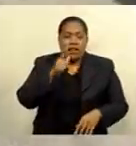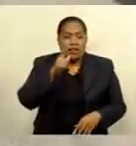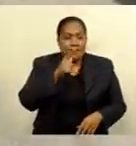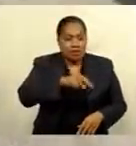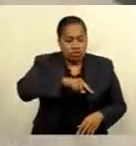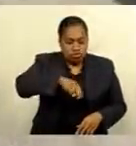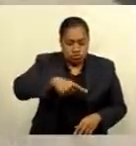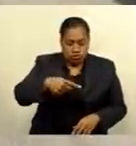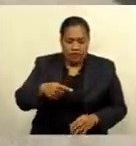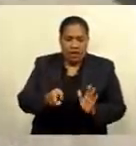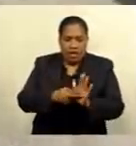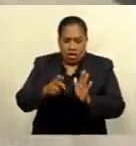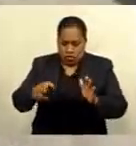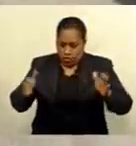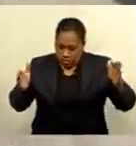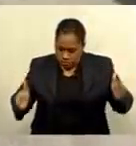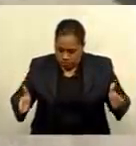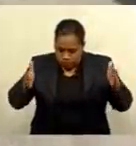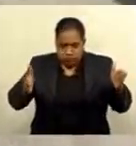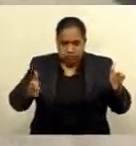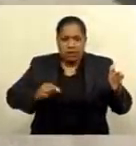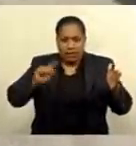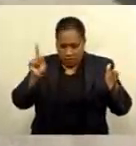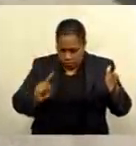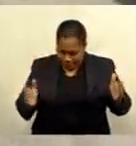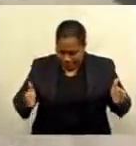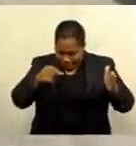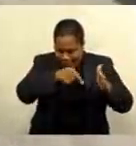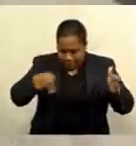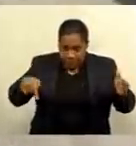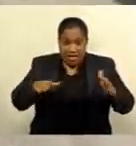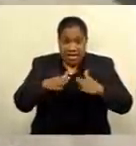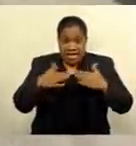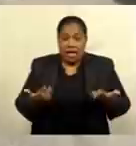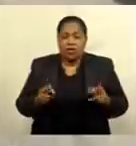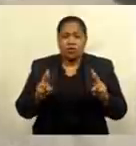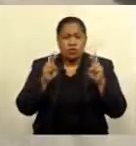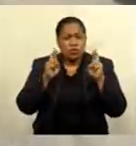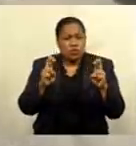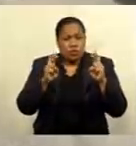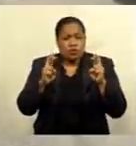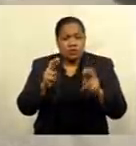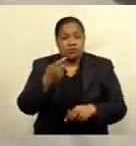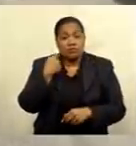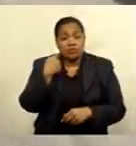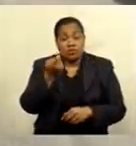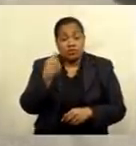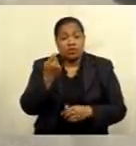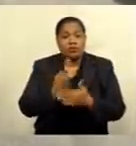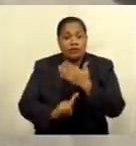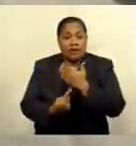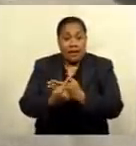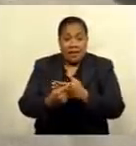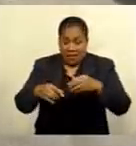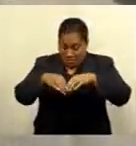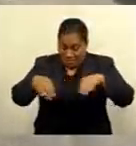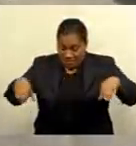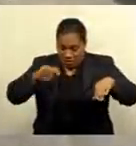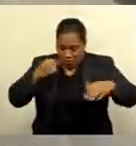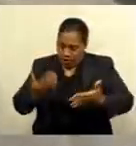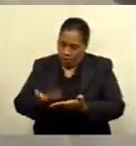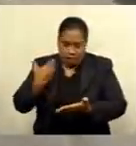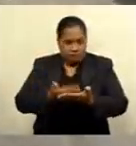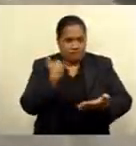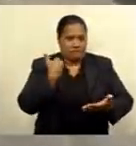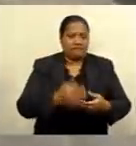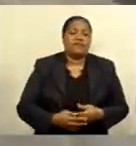as one containment area until today. Now, fingers crossed that very soon, these barricades and tables will be removed and the